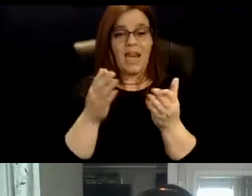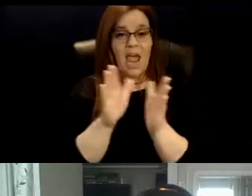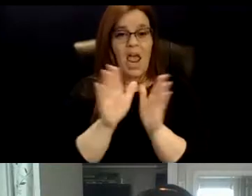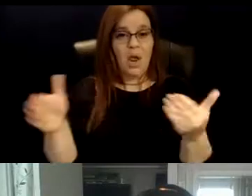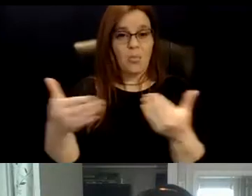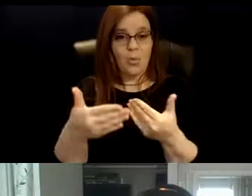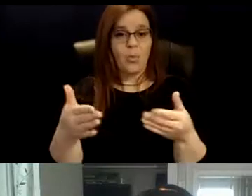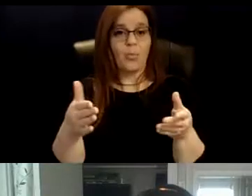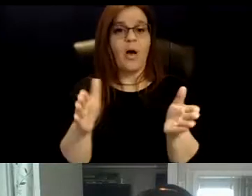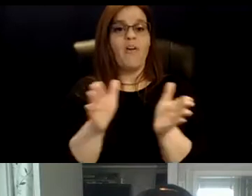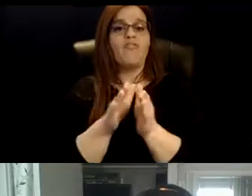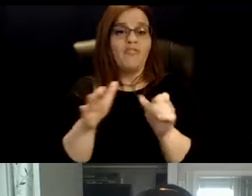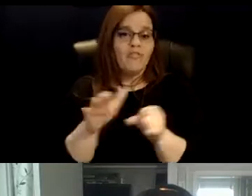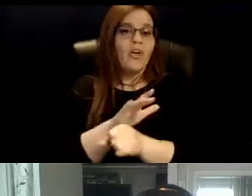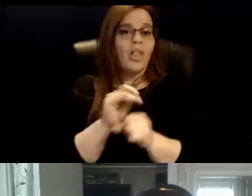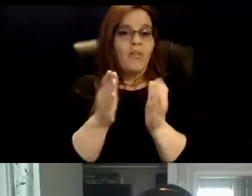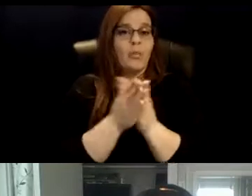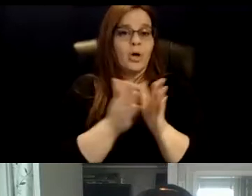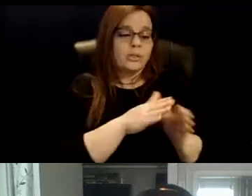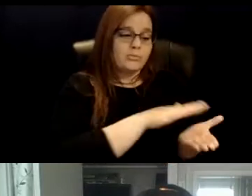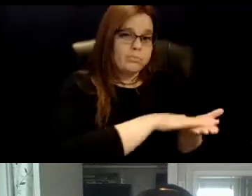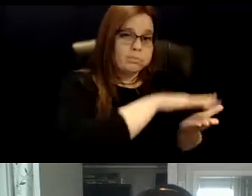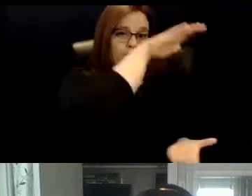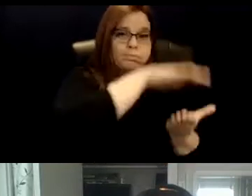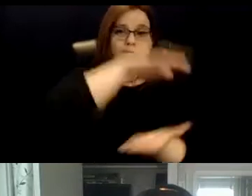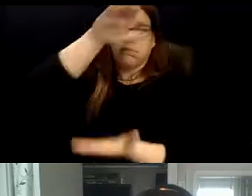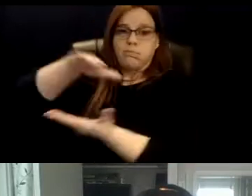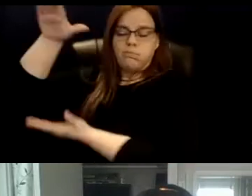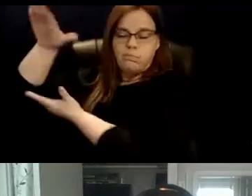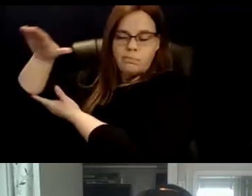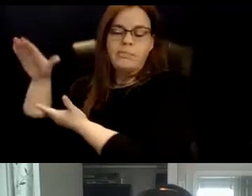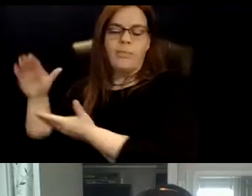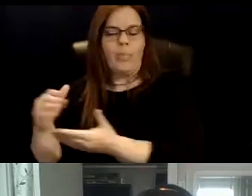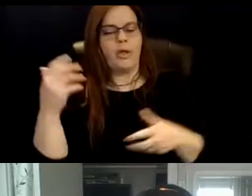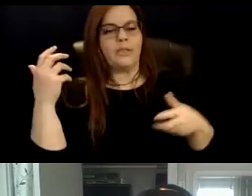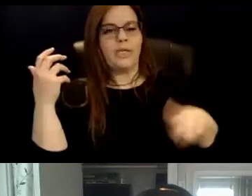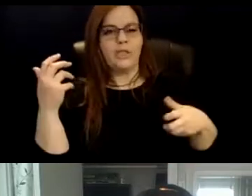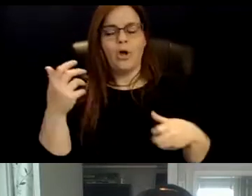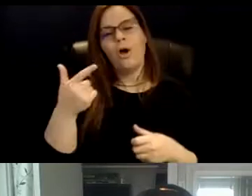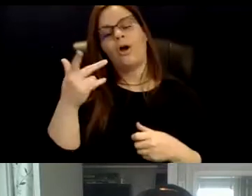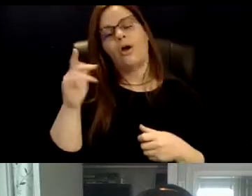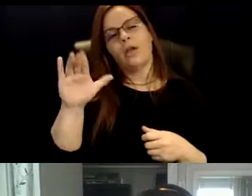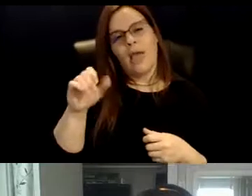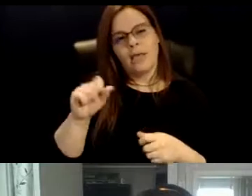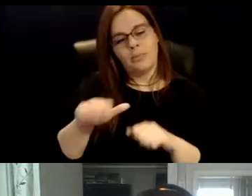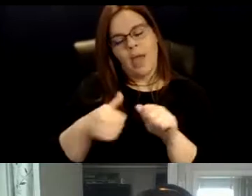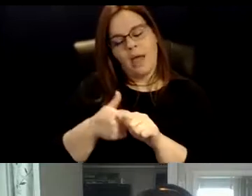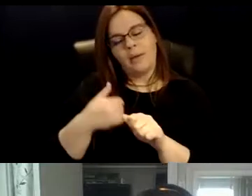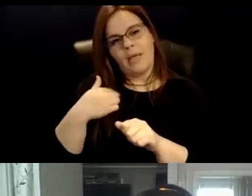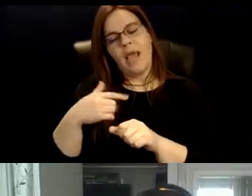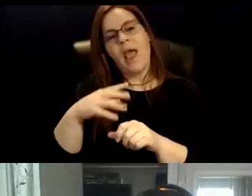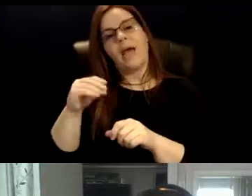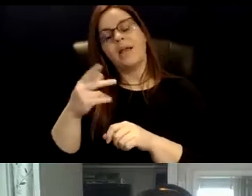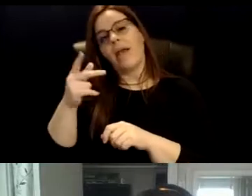full of books. There is a guitar case and a violin case behind me and a purple lace